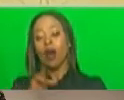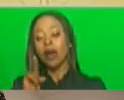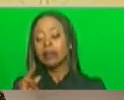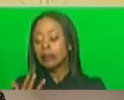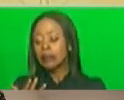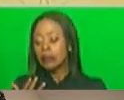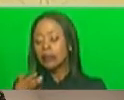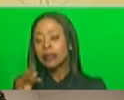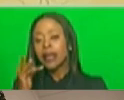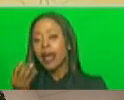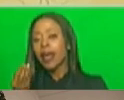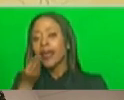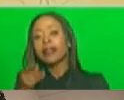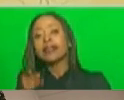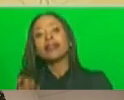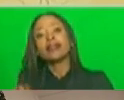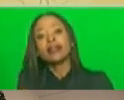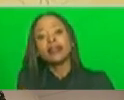aldecap